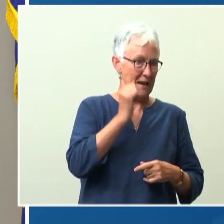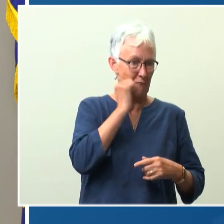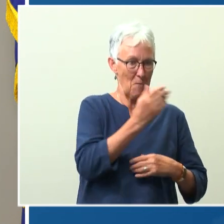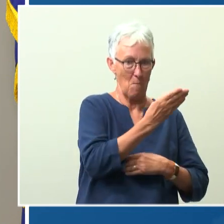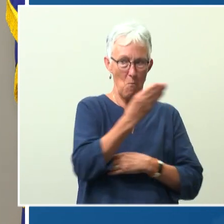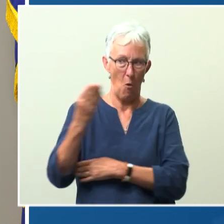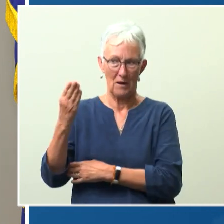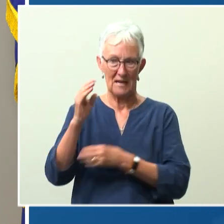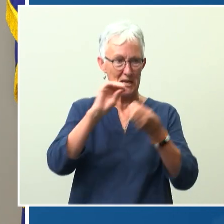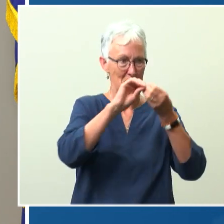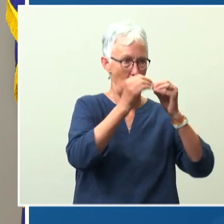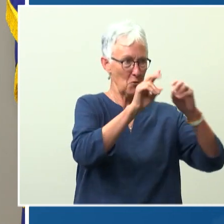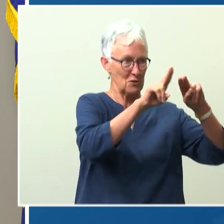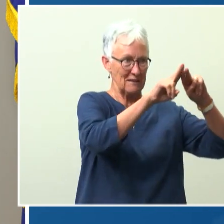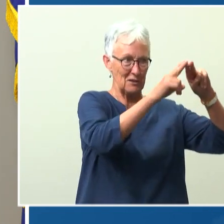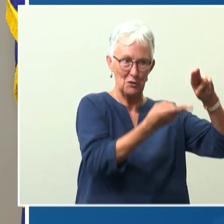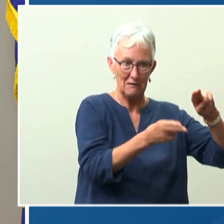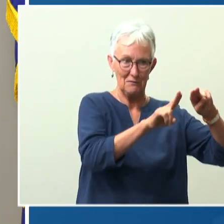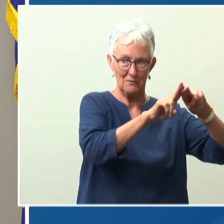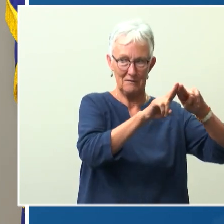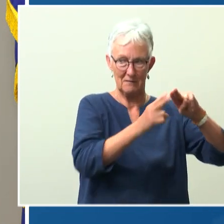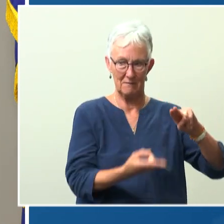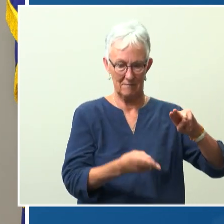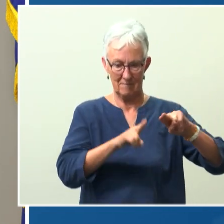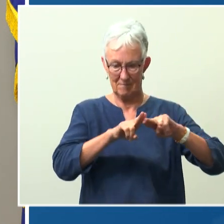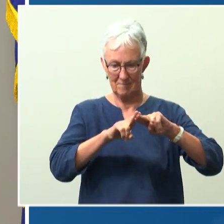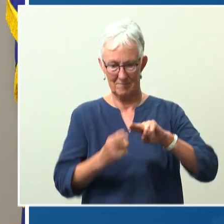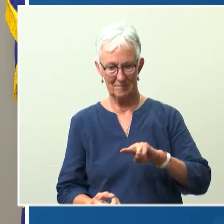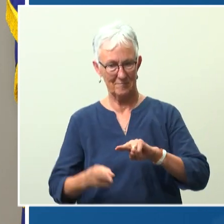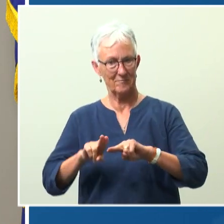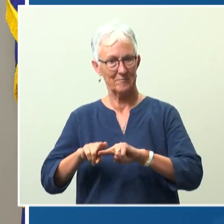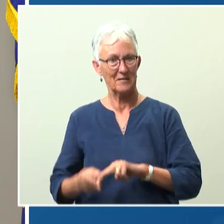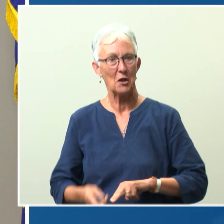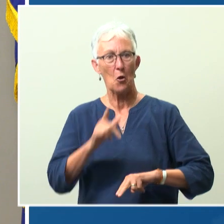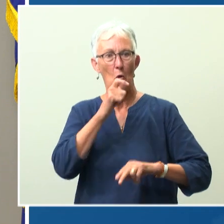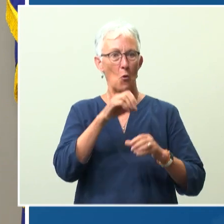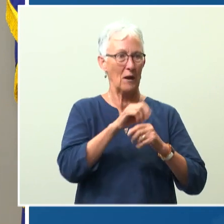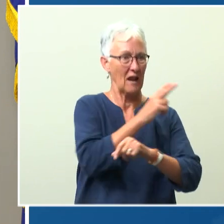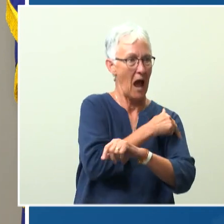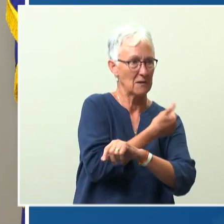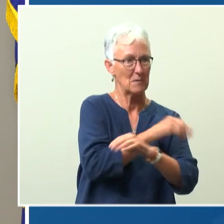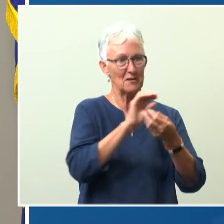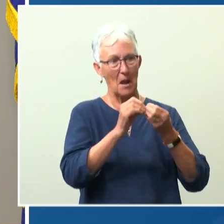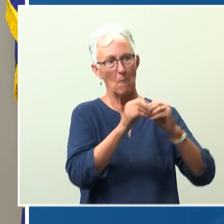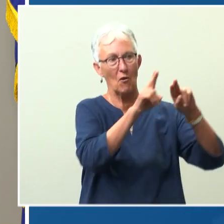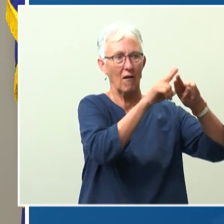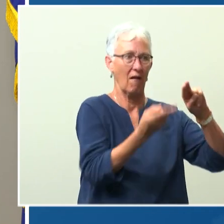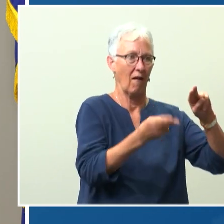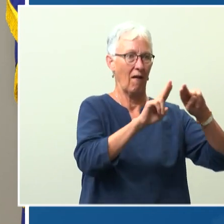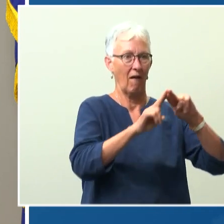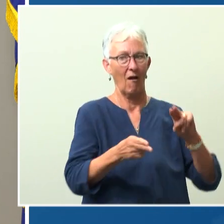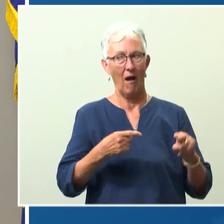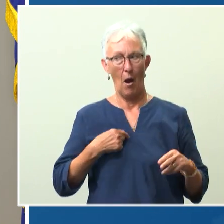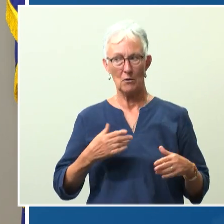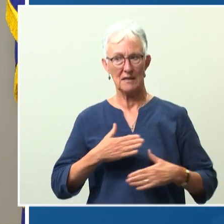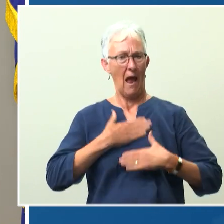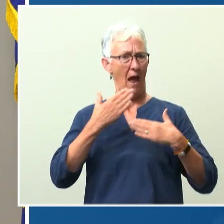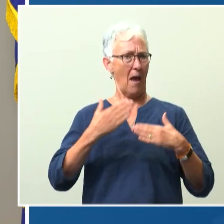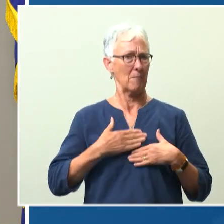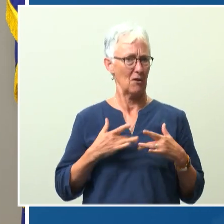and relief as I watched the number of daily infections and hospitalizations dwindle and vaccination numbers rise.